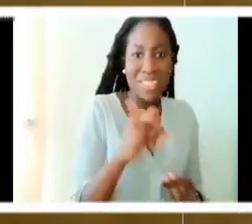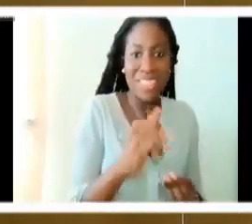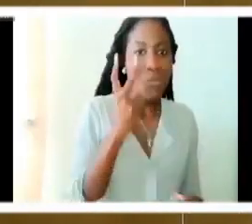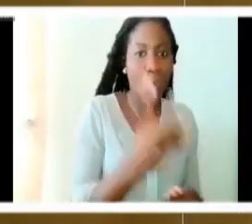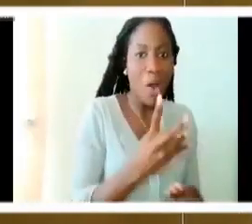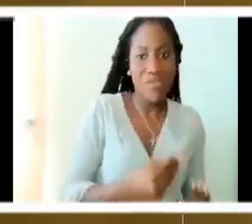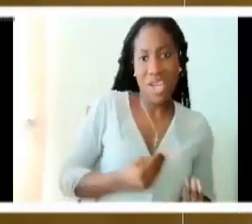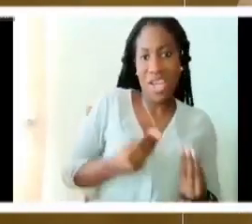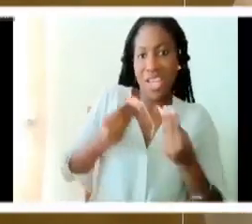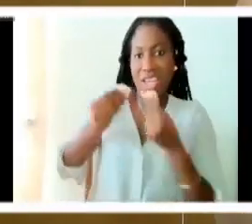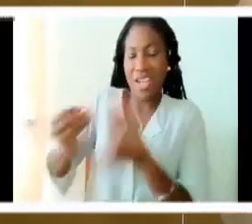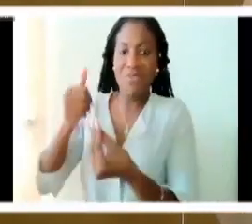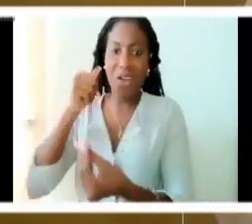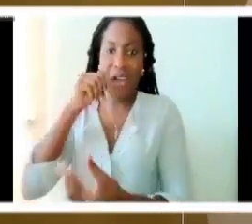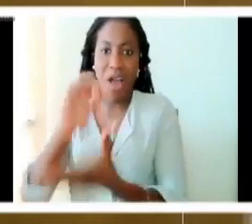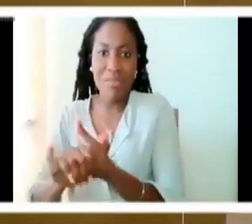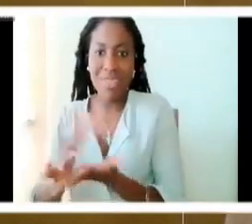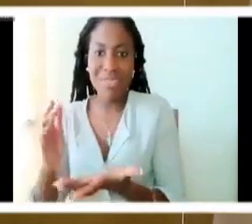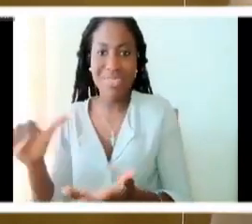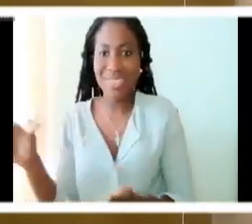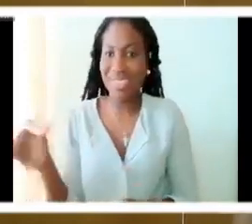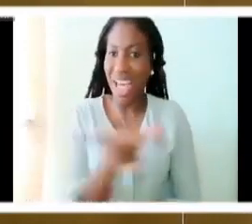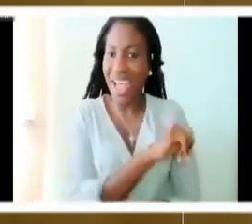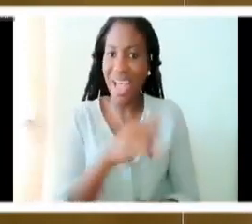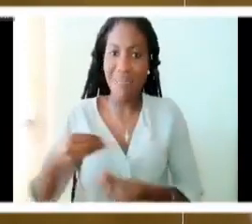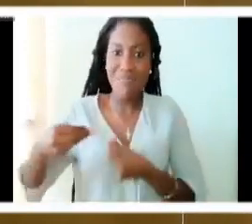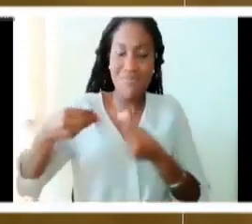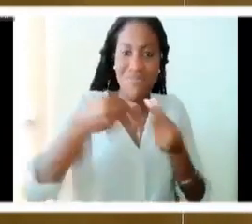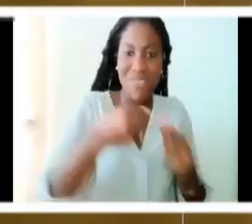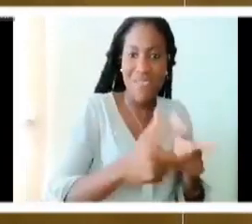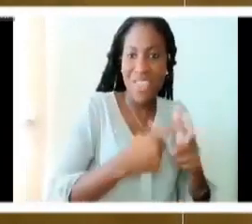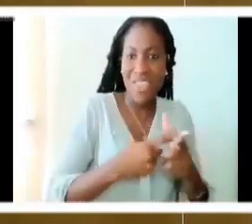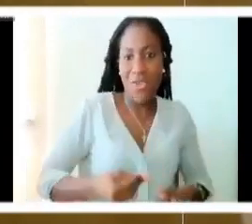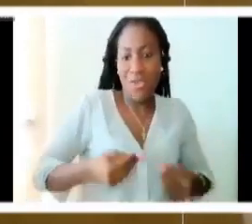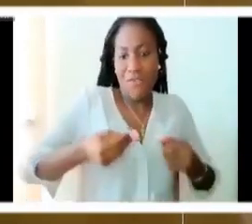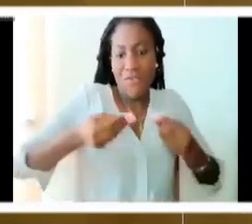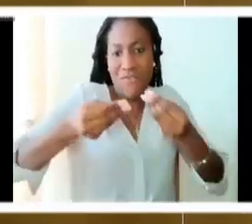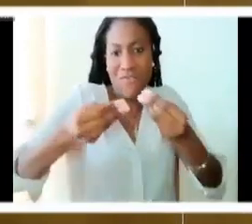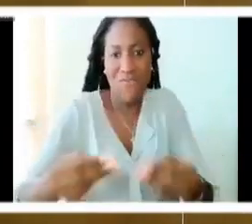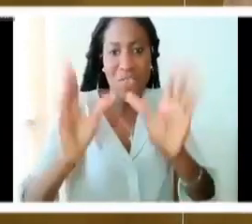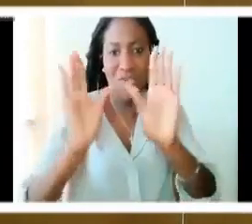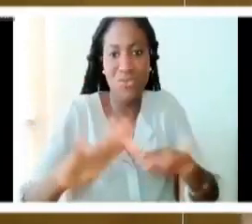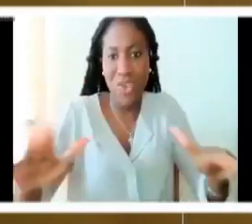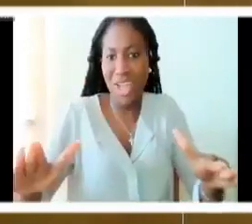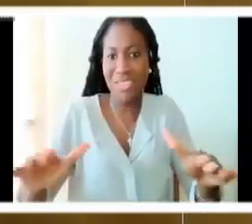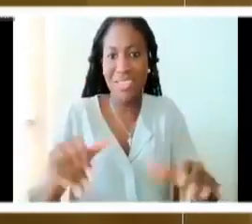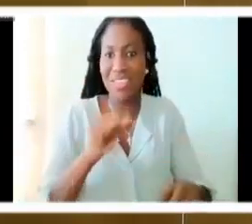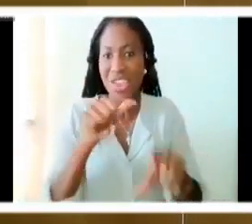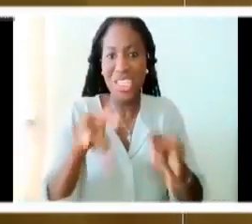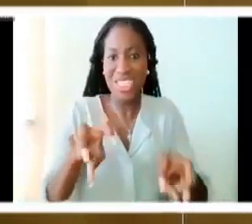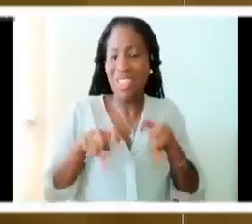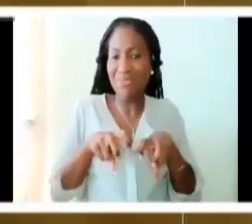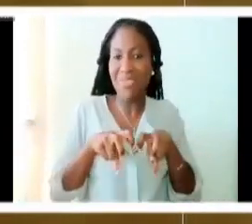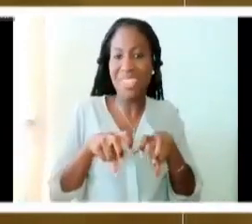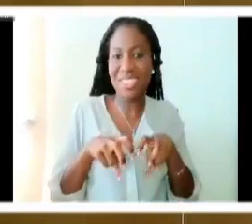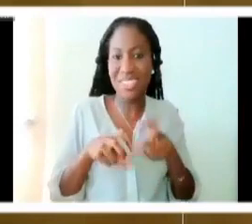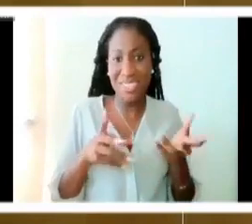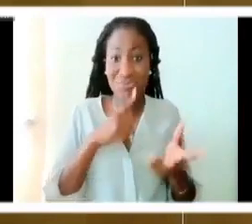they have is given to you and to the children. And none of you hold anything to yourself. What? come on now,